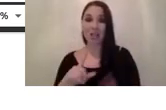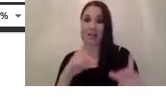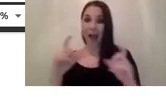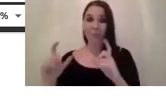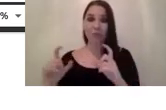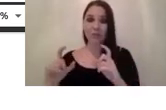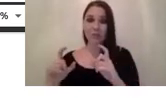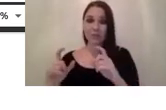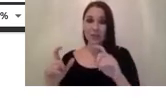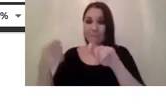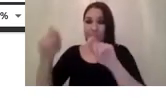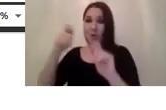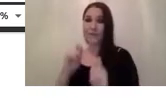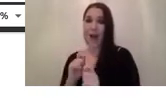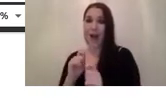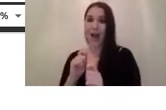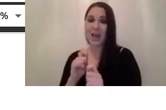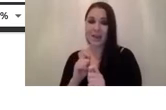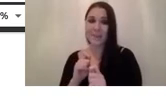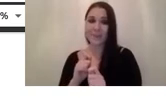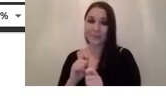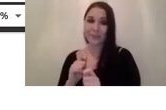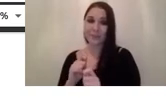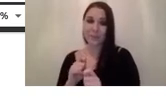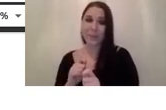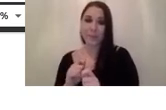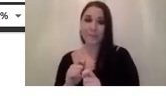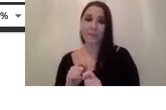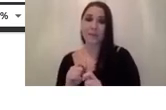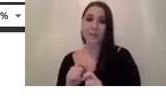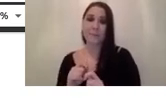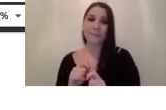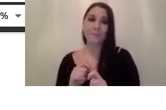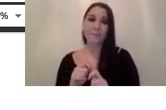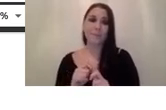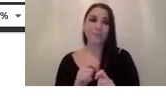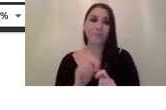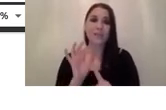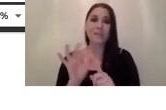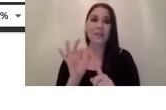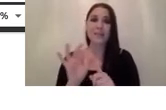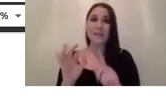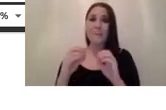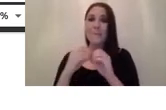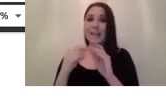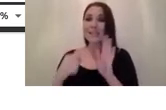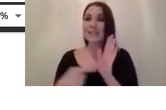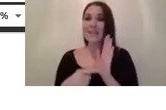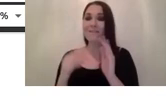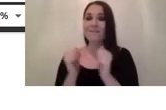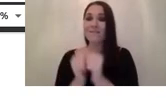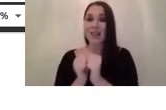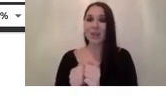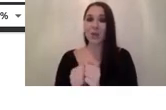can actually fine tune or or set um certain bit values in the